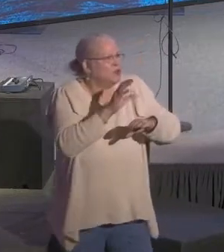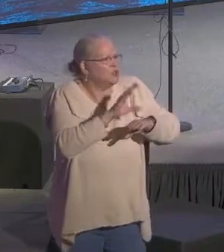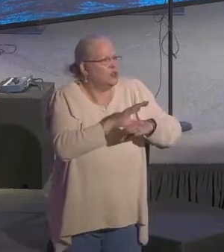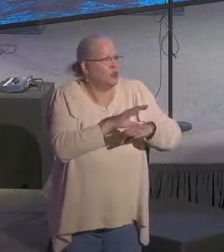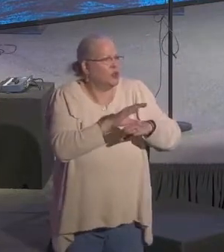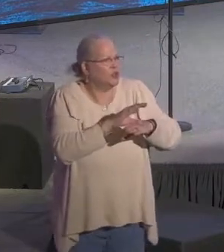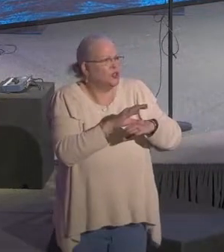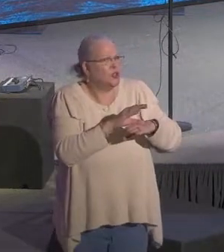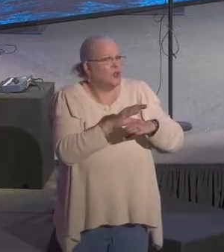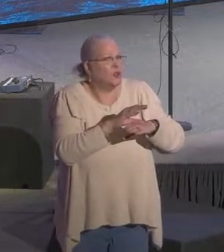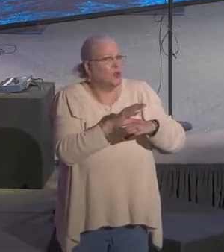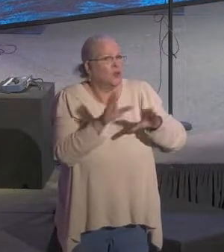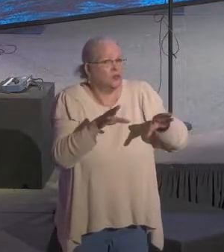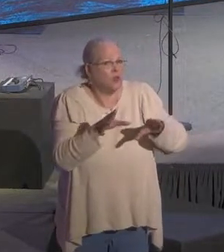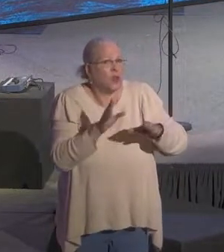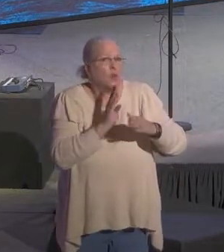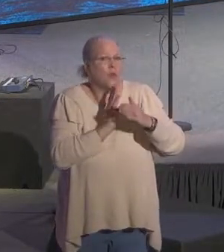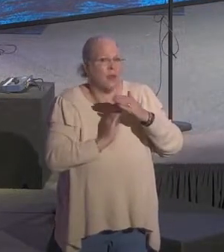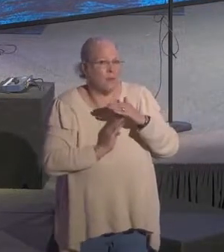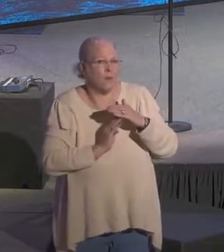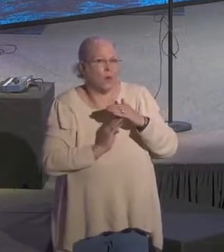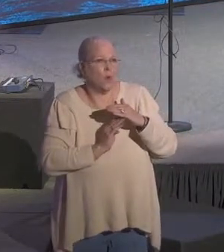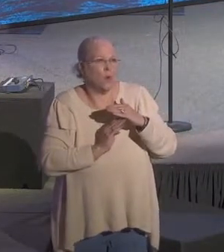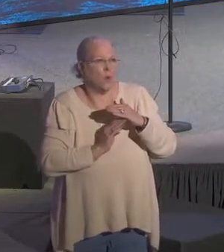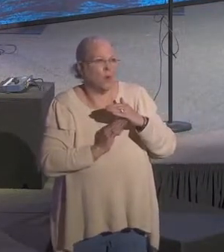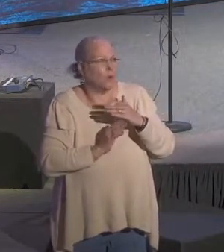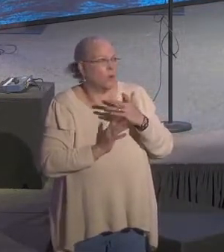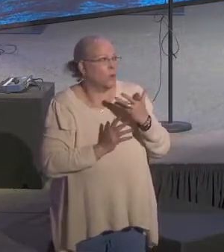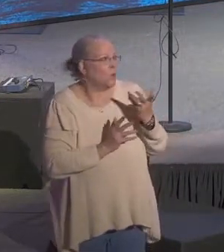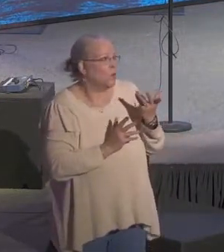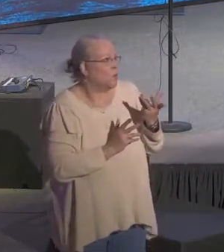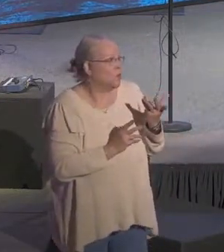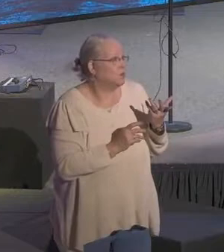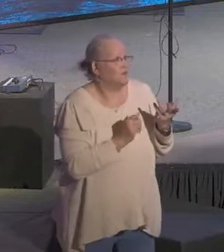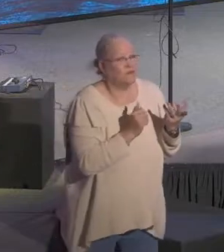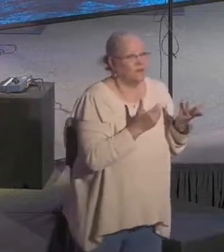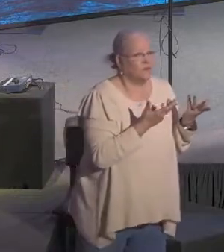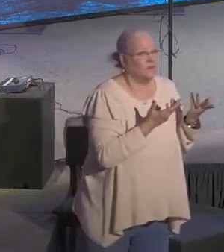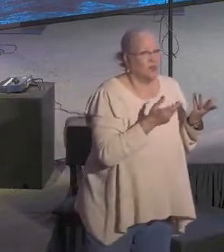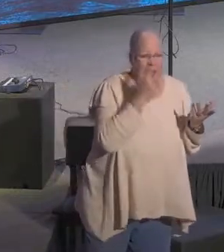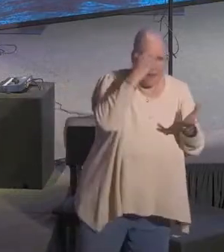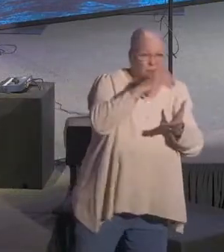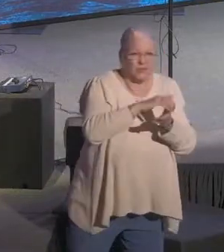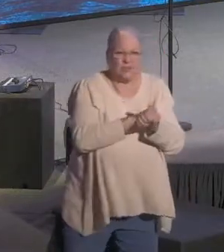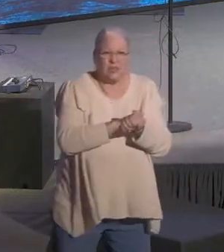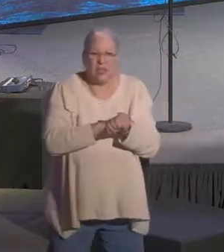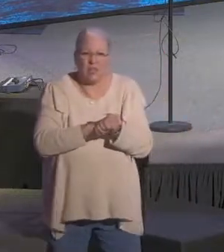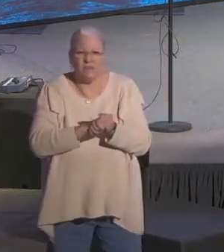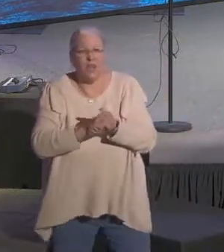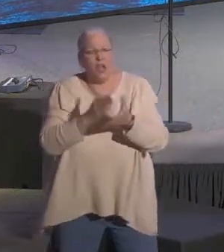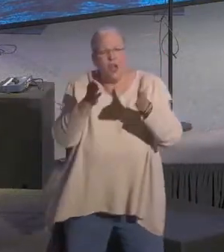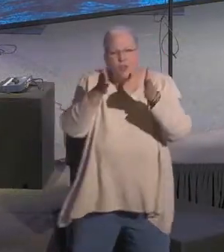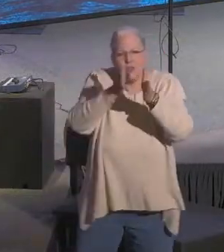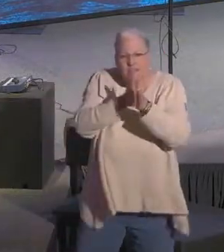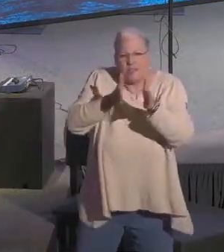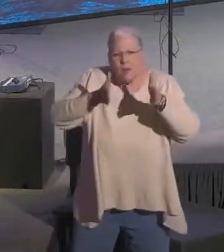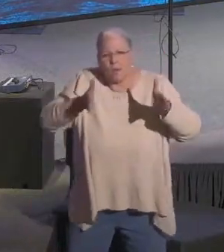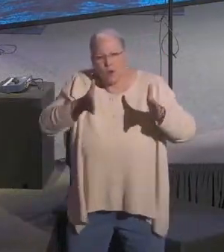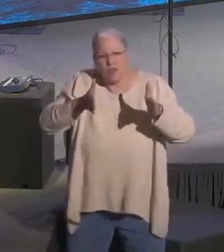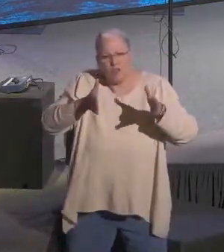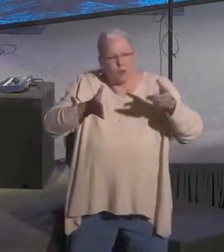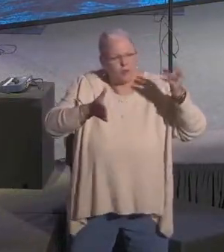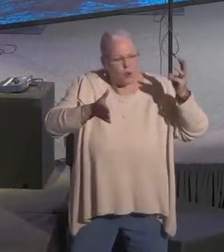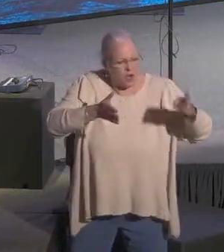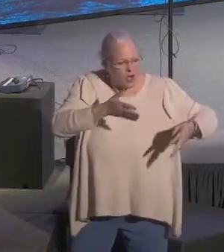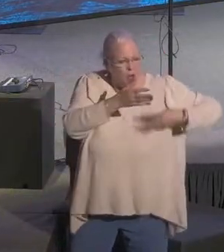with humility? I don't think very well. I believe that the barrier between us and the world out